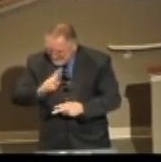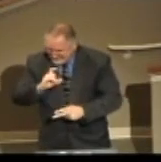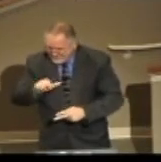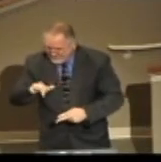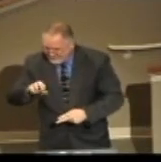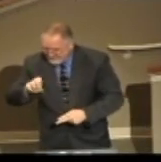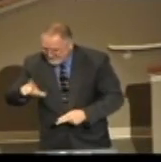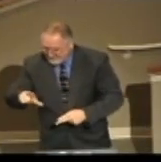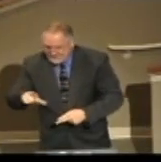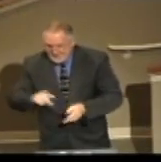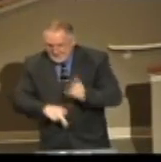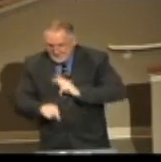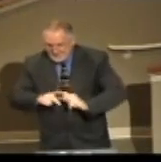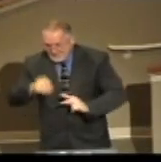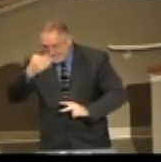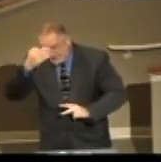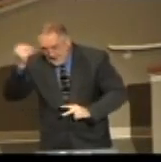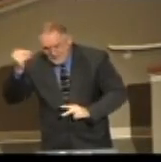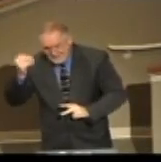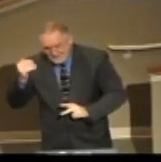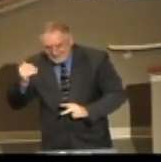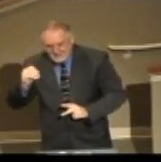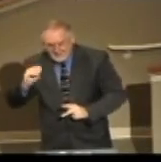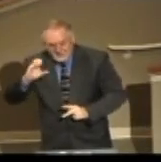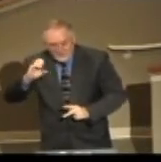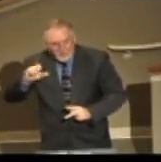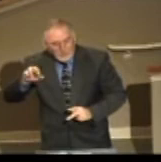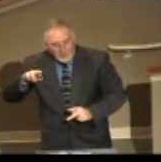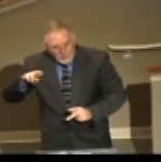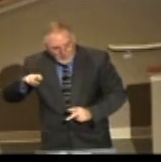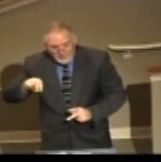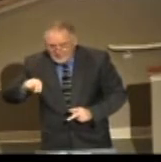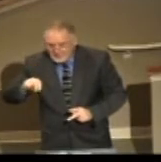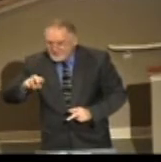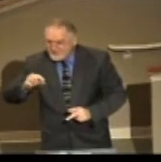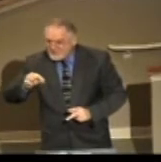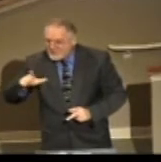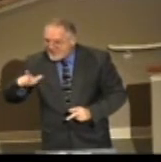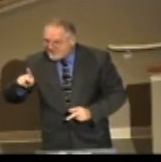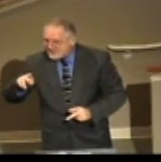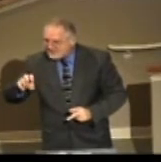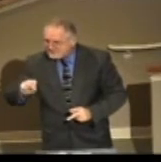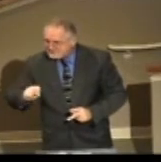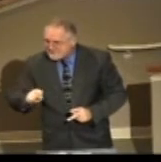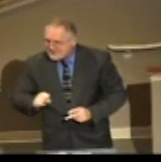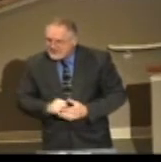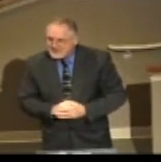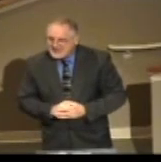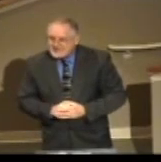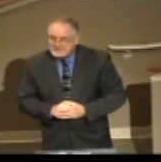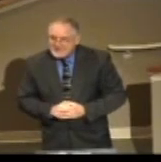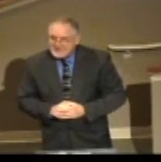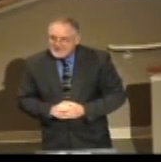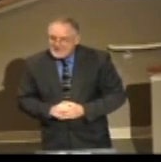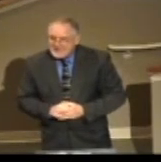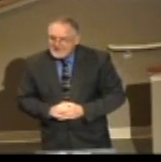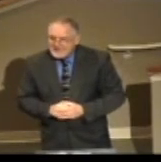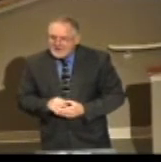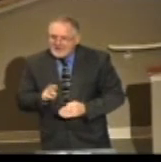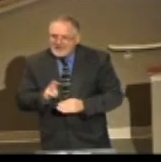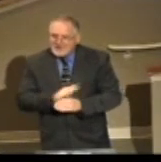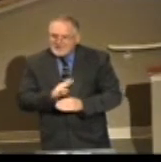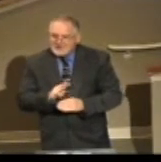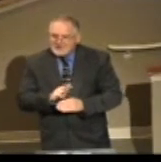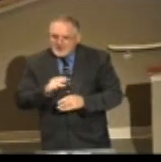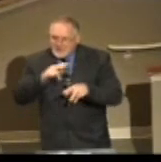a back seat right now to cereals. As matter of fact, I saw something, I don't know why I was watching this, but it would be strange to even come up this week. I was watching a news program,